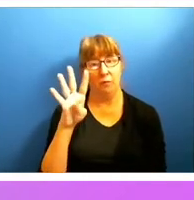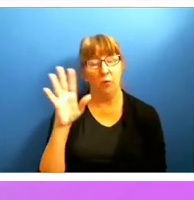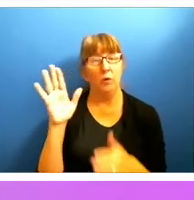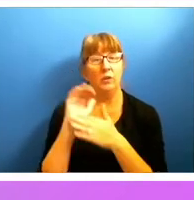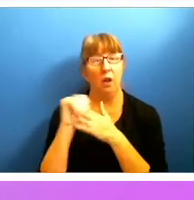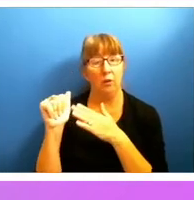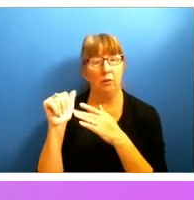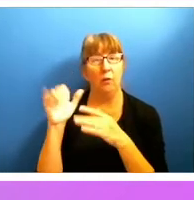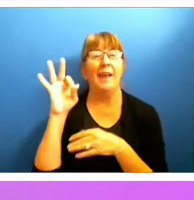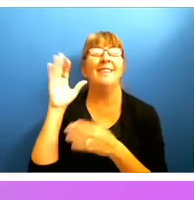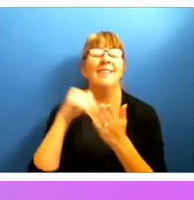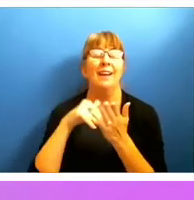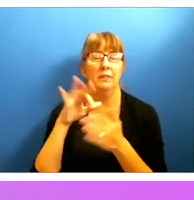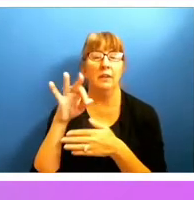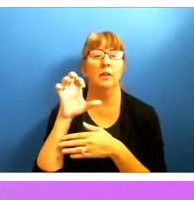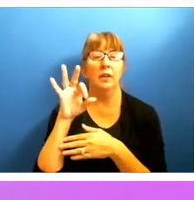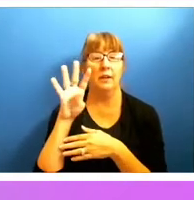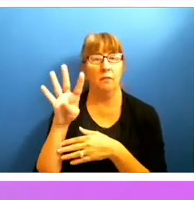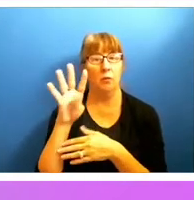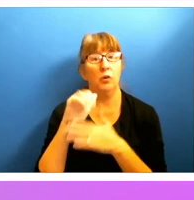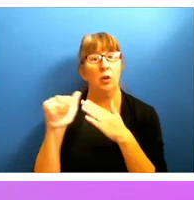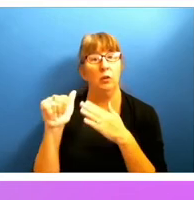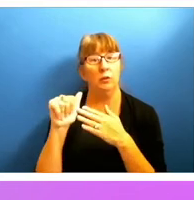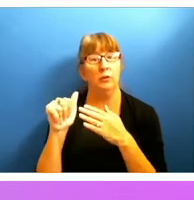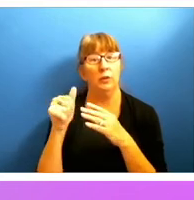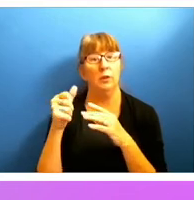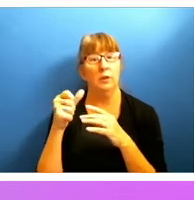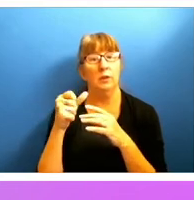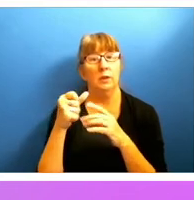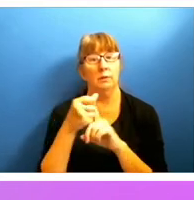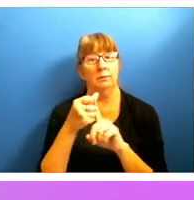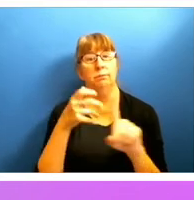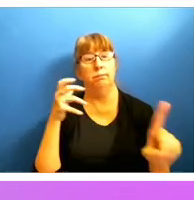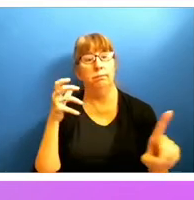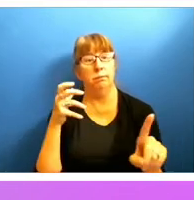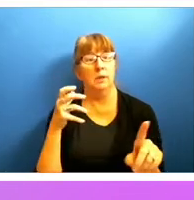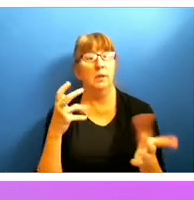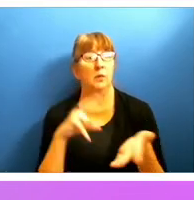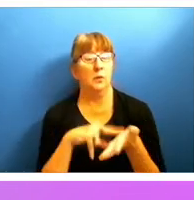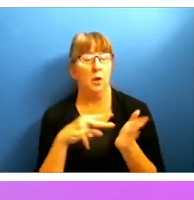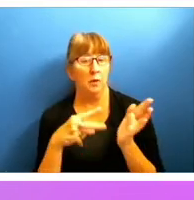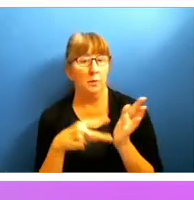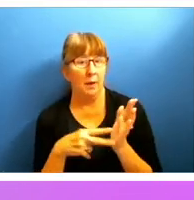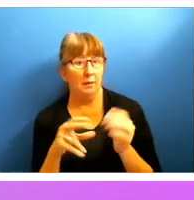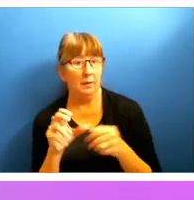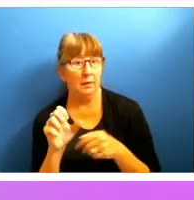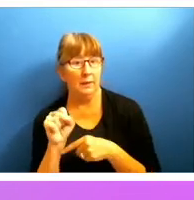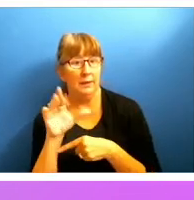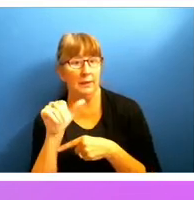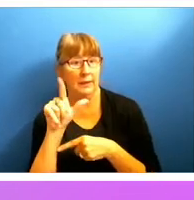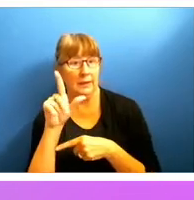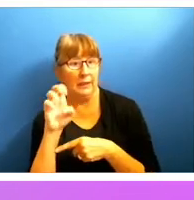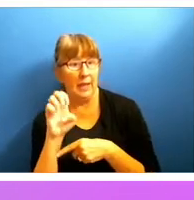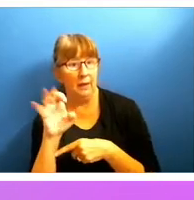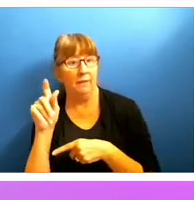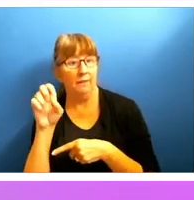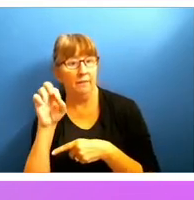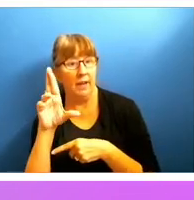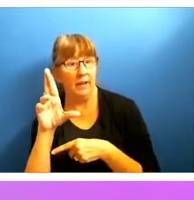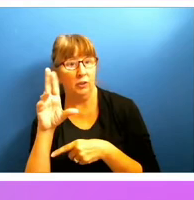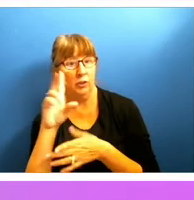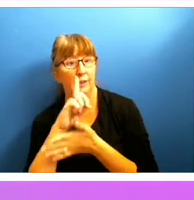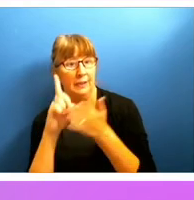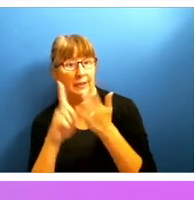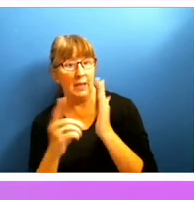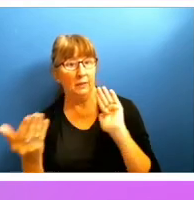everything up in this extended cost here. What we're talking about in scale factor versus design, so that potential